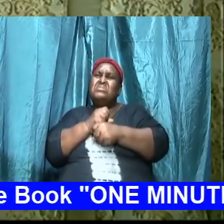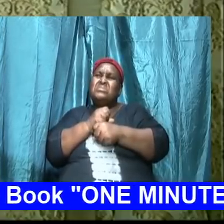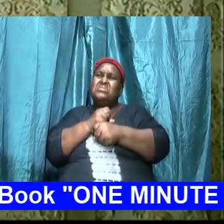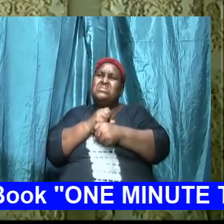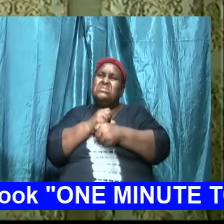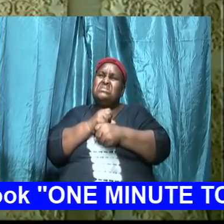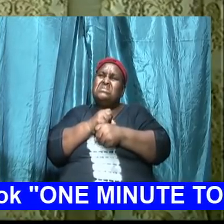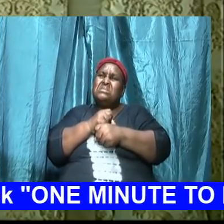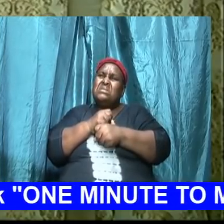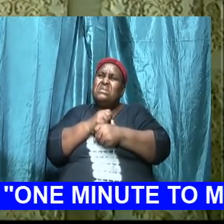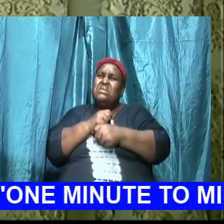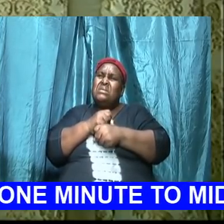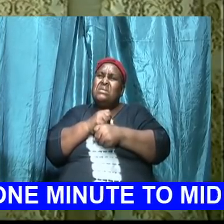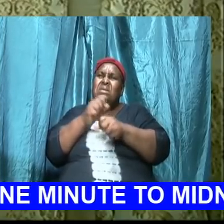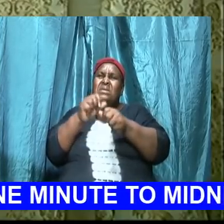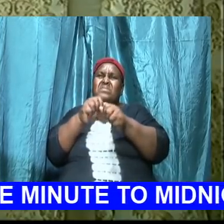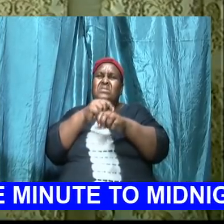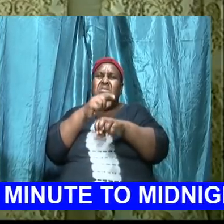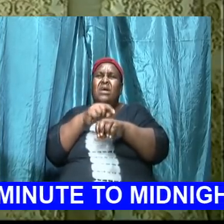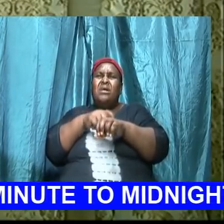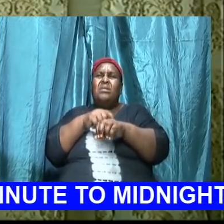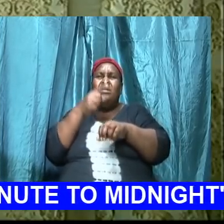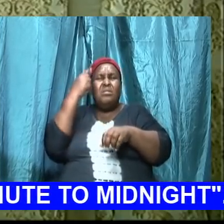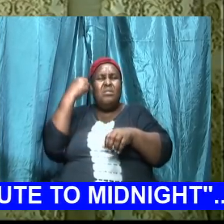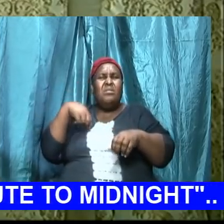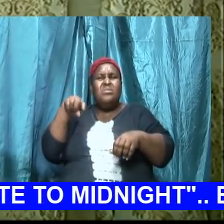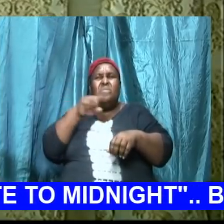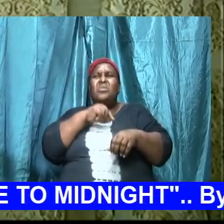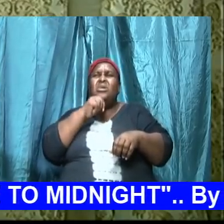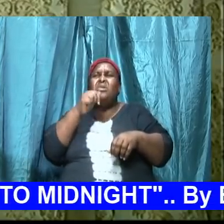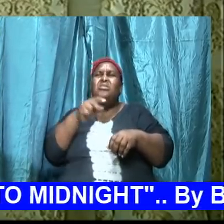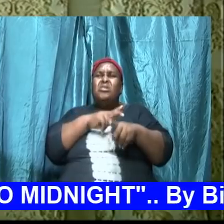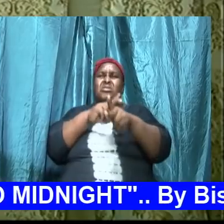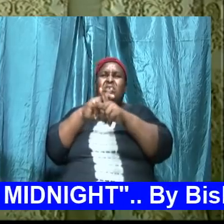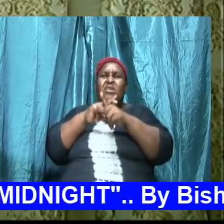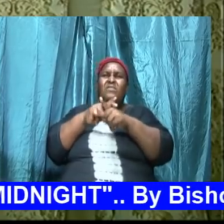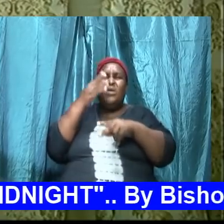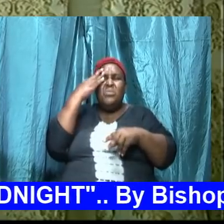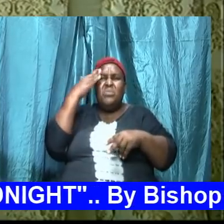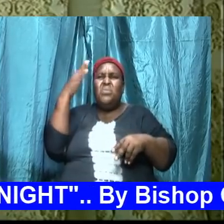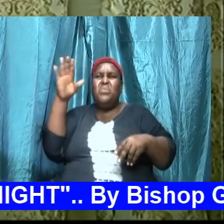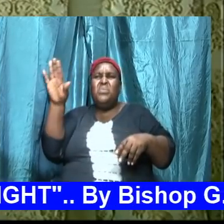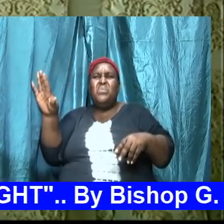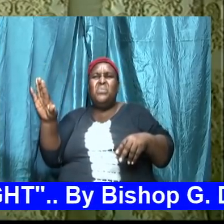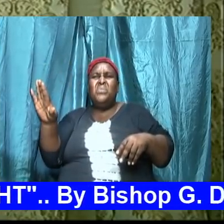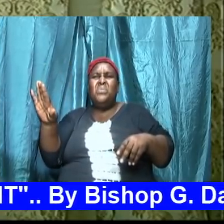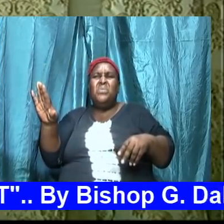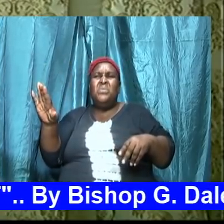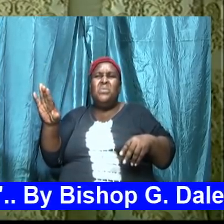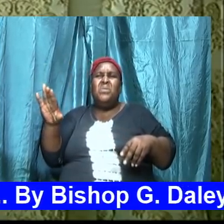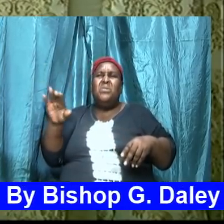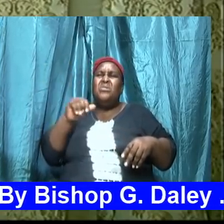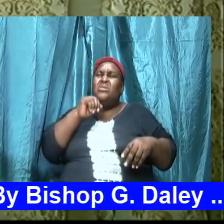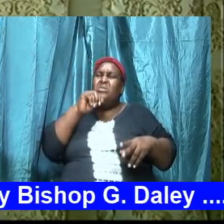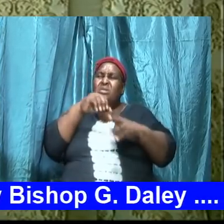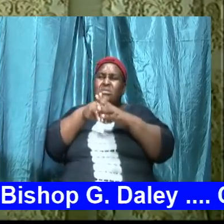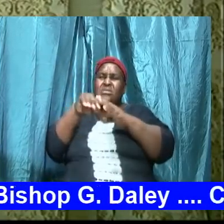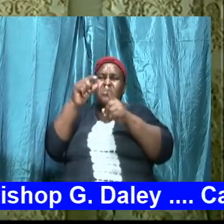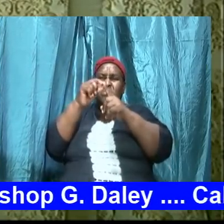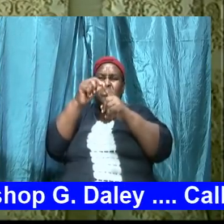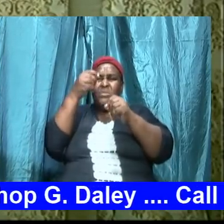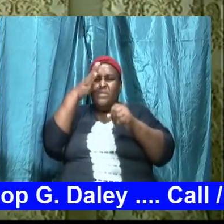are not careful and we are not careful because we are unaware and we are unaware because we are not in the word